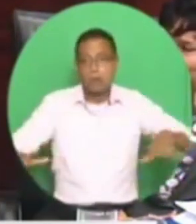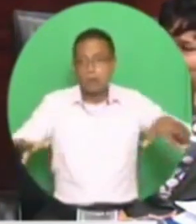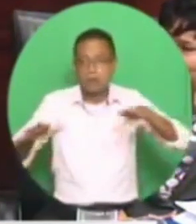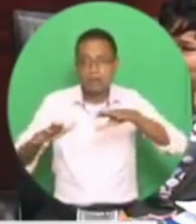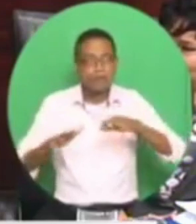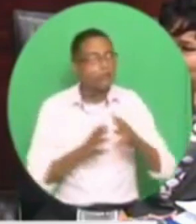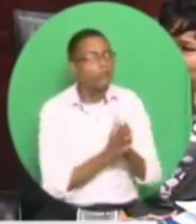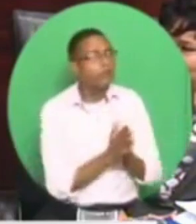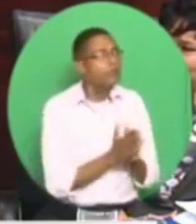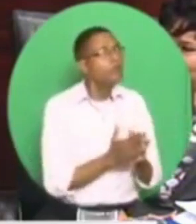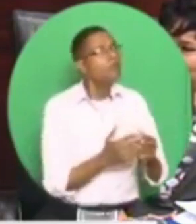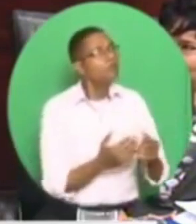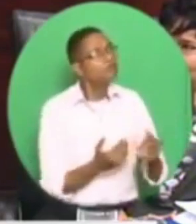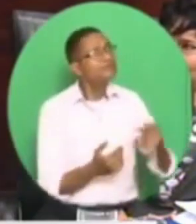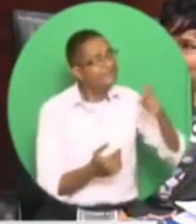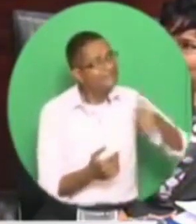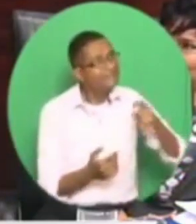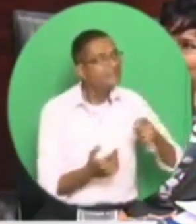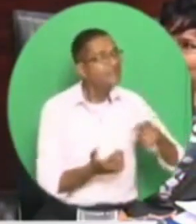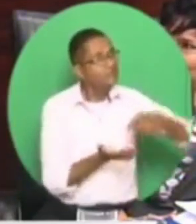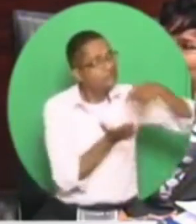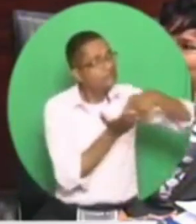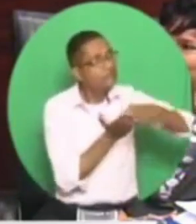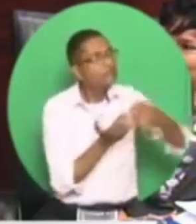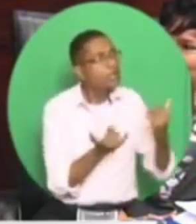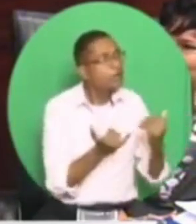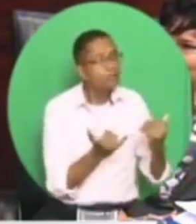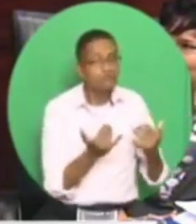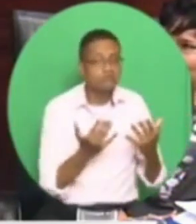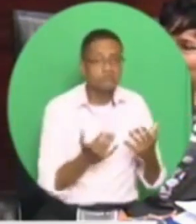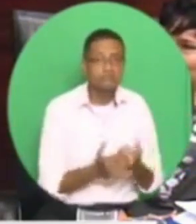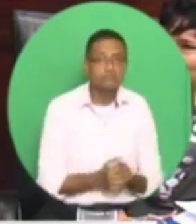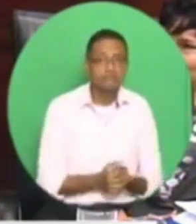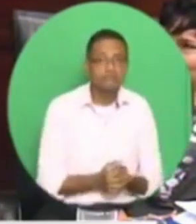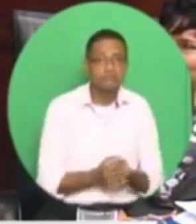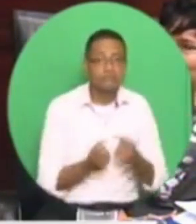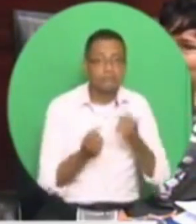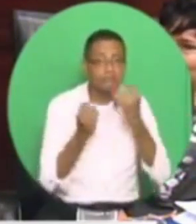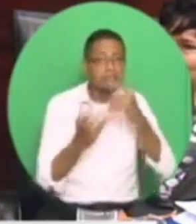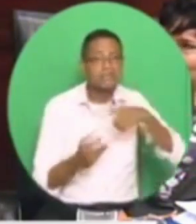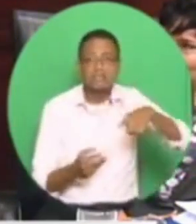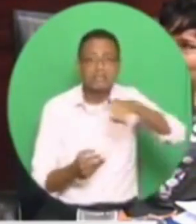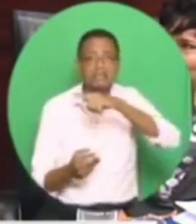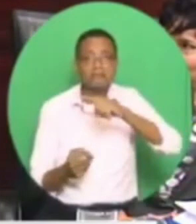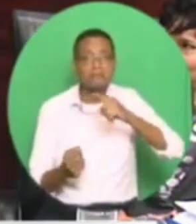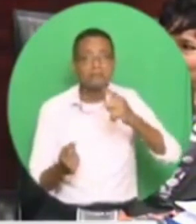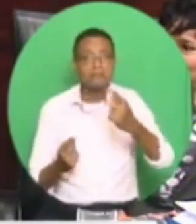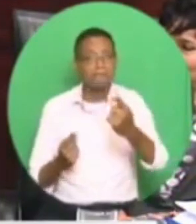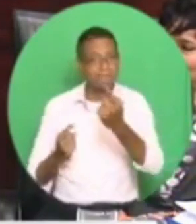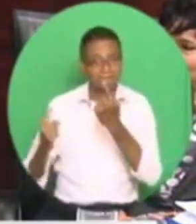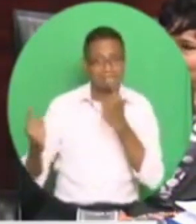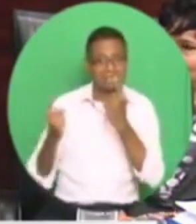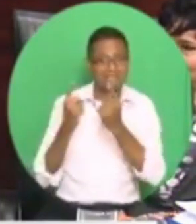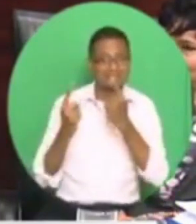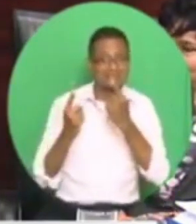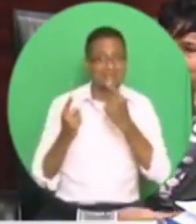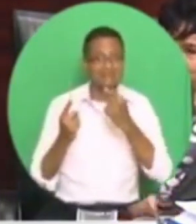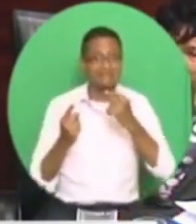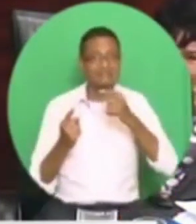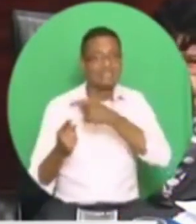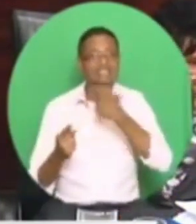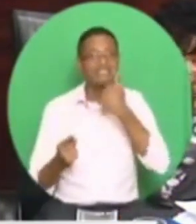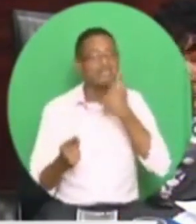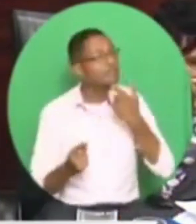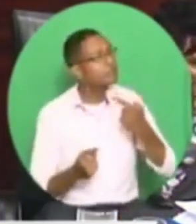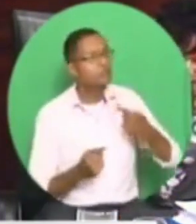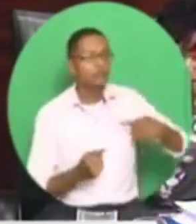citizens in this country tell you, whether you meet them at the Junction in Debe, in Point 14 in Arima, in the Queen's Park Oval, they